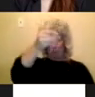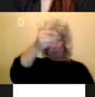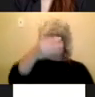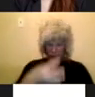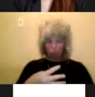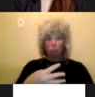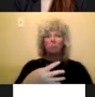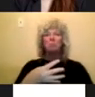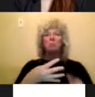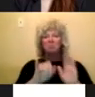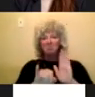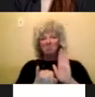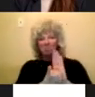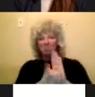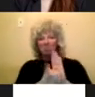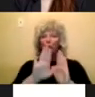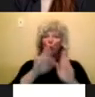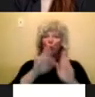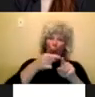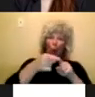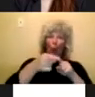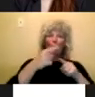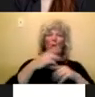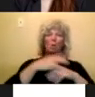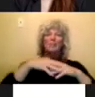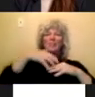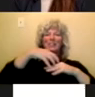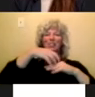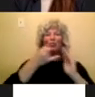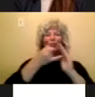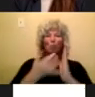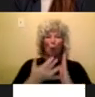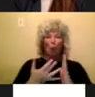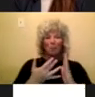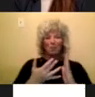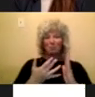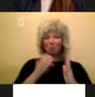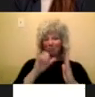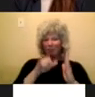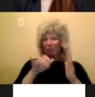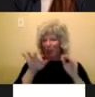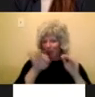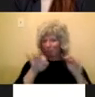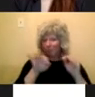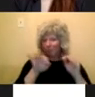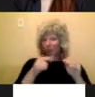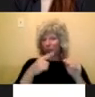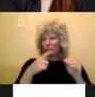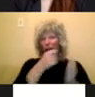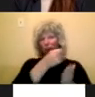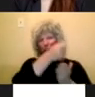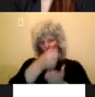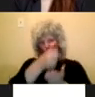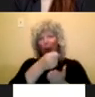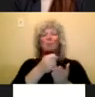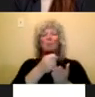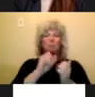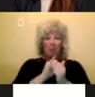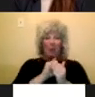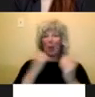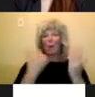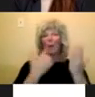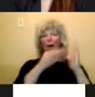these are the grants that I was talking about just earlier. So they're all listed here.